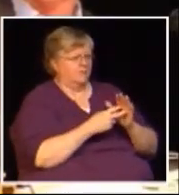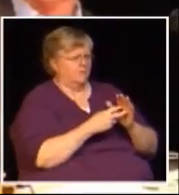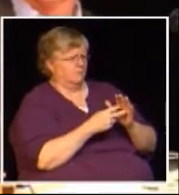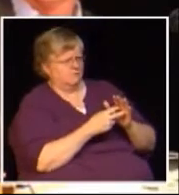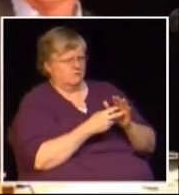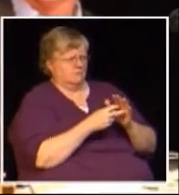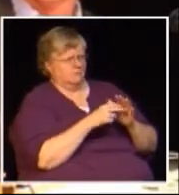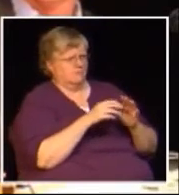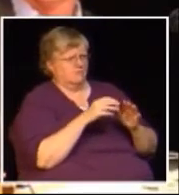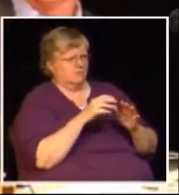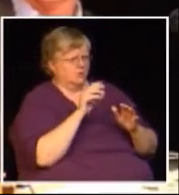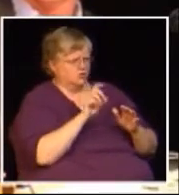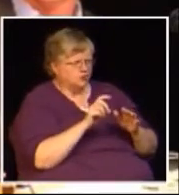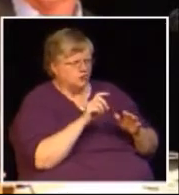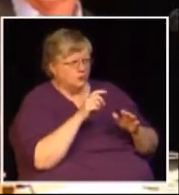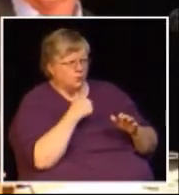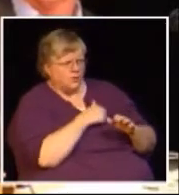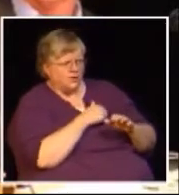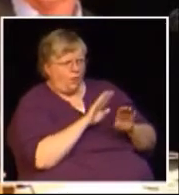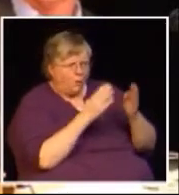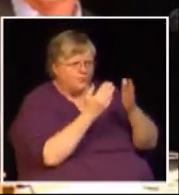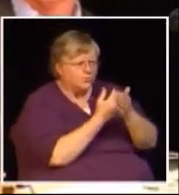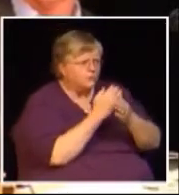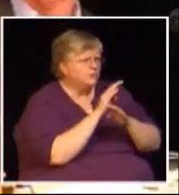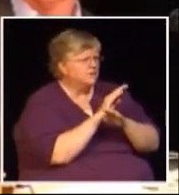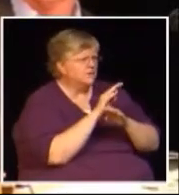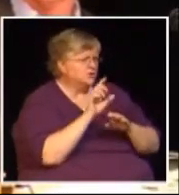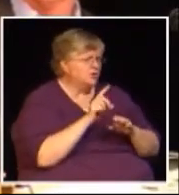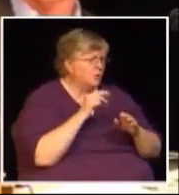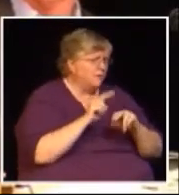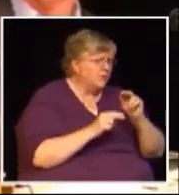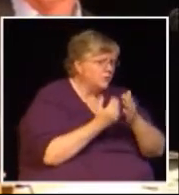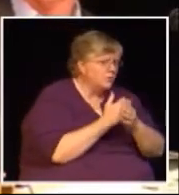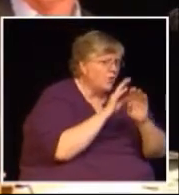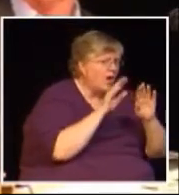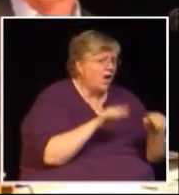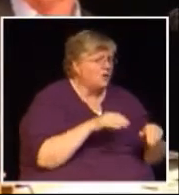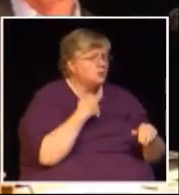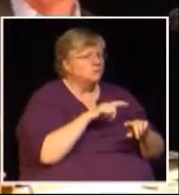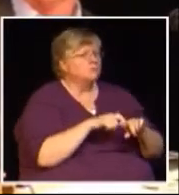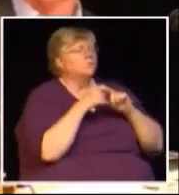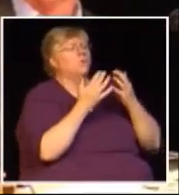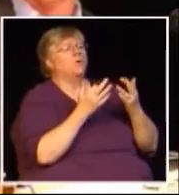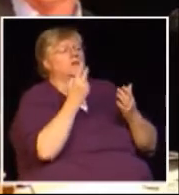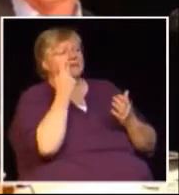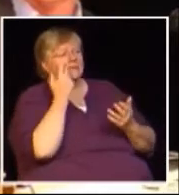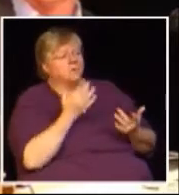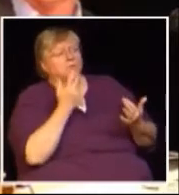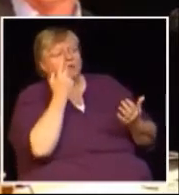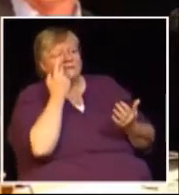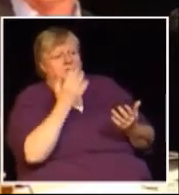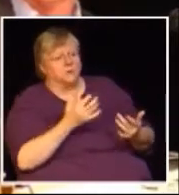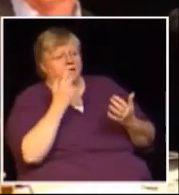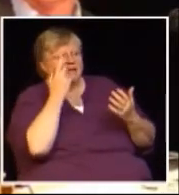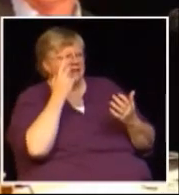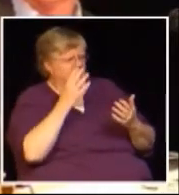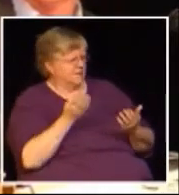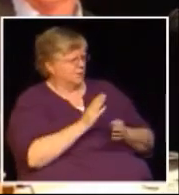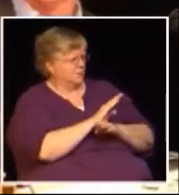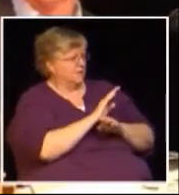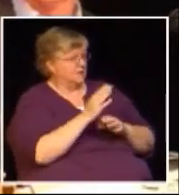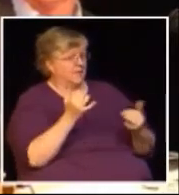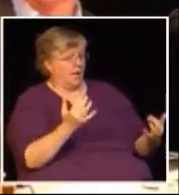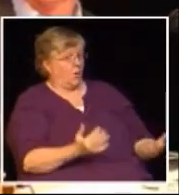uncertainty there is you have a lot of problems right now in the construction industry people are not building houses they're not going ahead on decisions to build houses